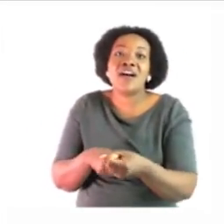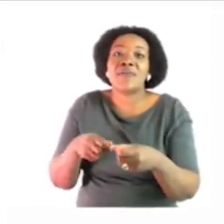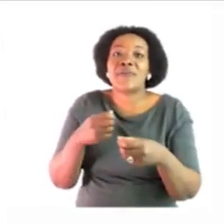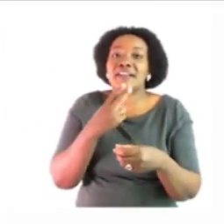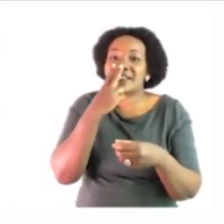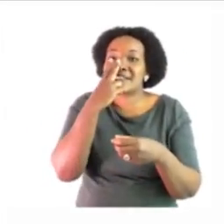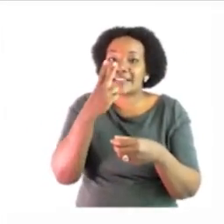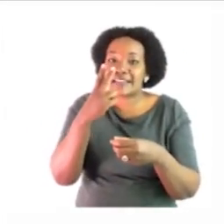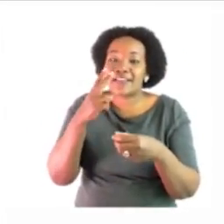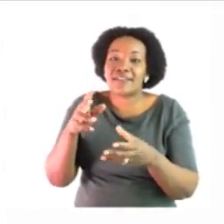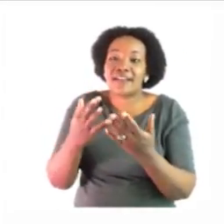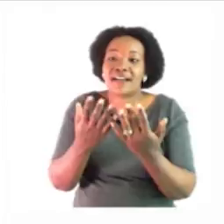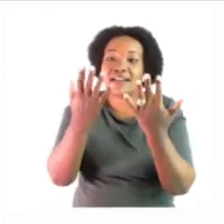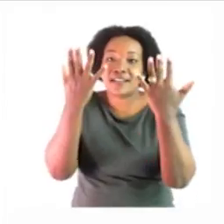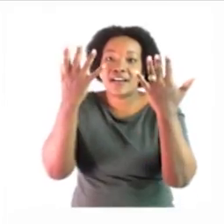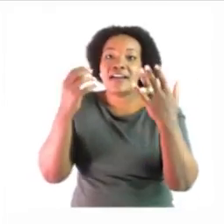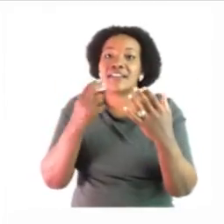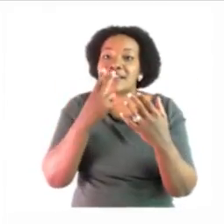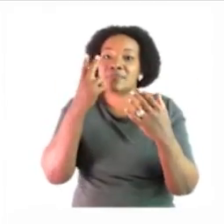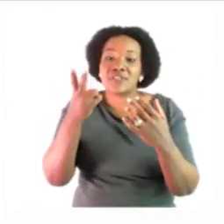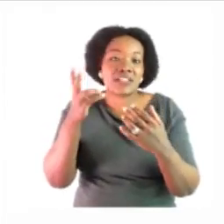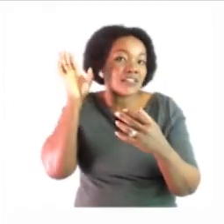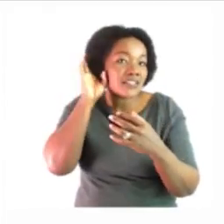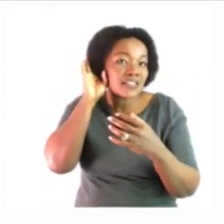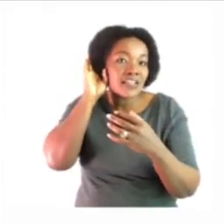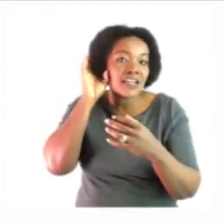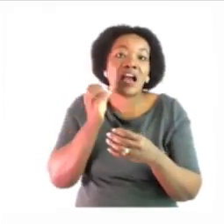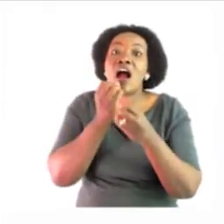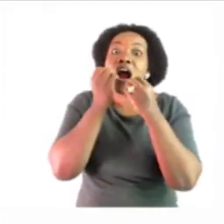when i see a fire hear me